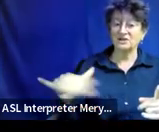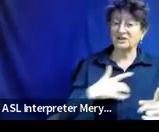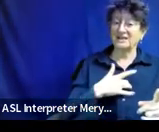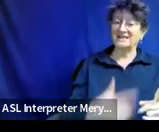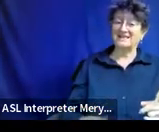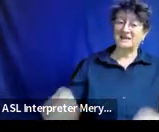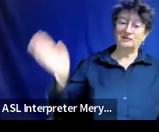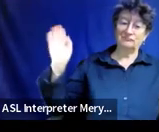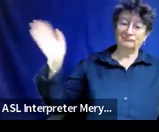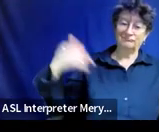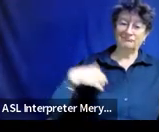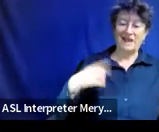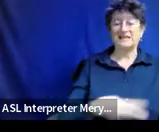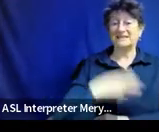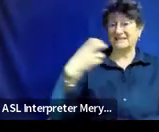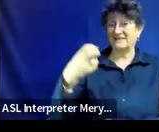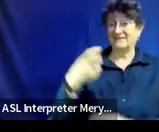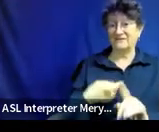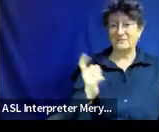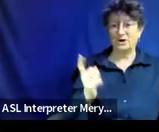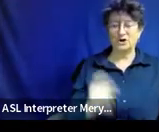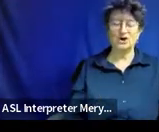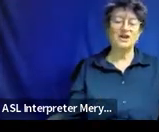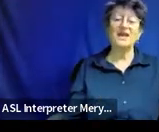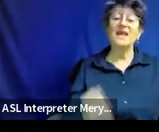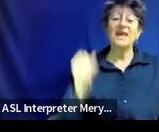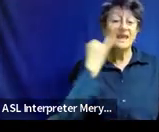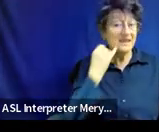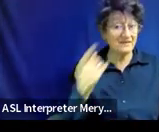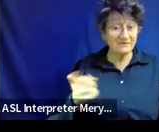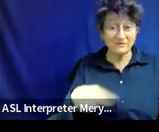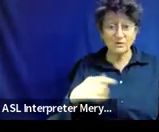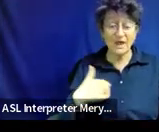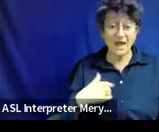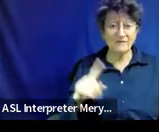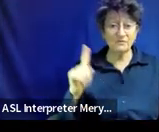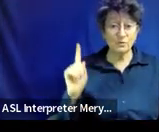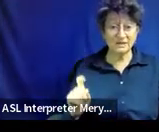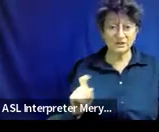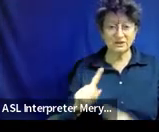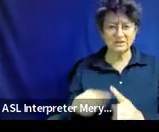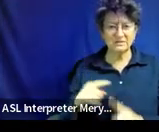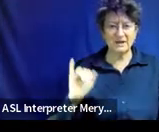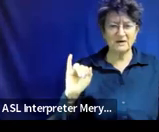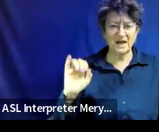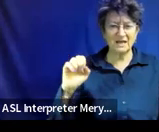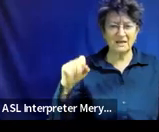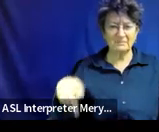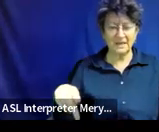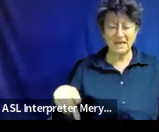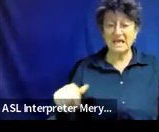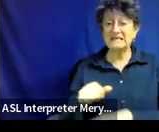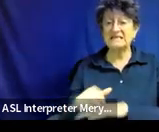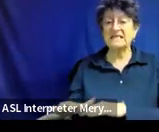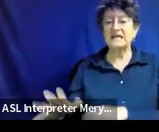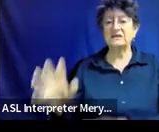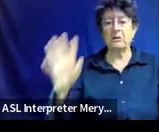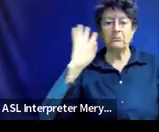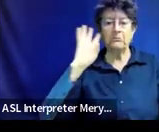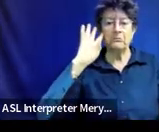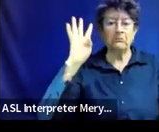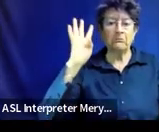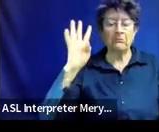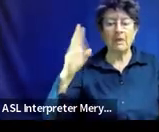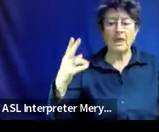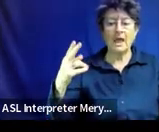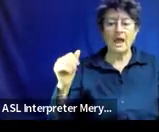I'll take it away from her. If you have questions about IEPs and you want to send us hypotheticals, and if you want feedback